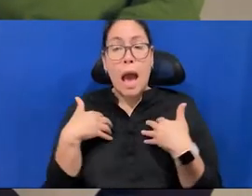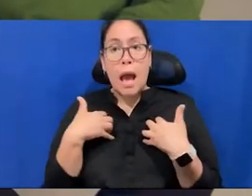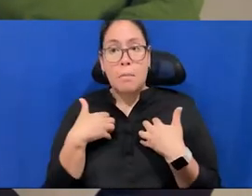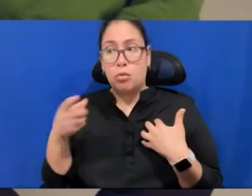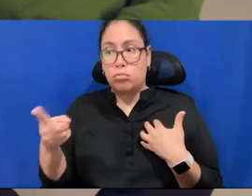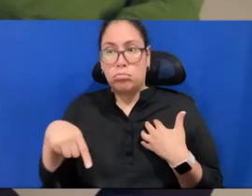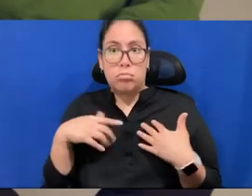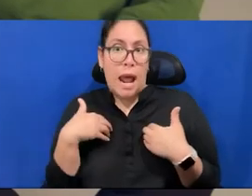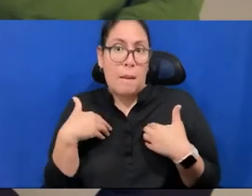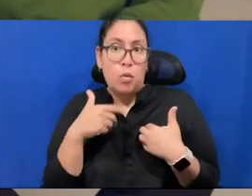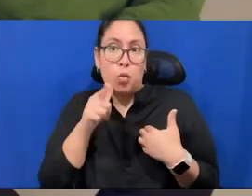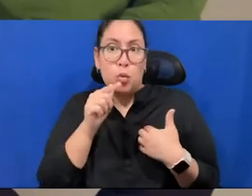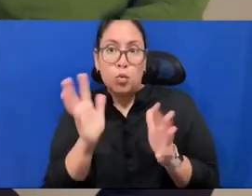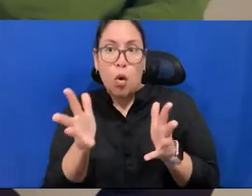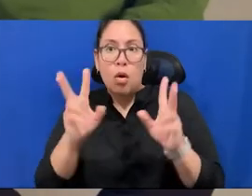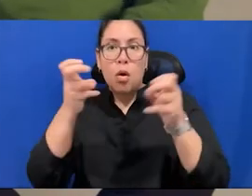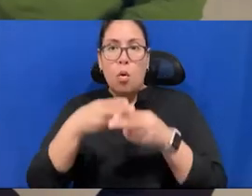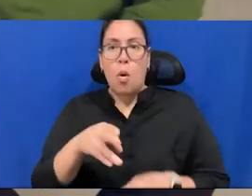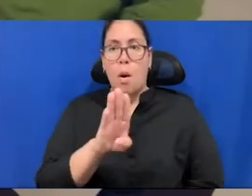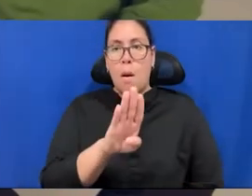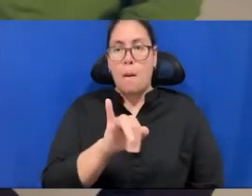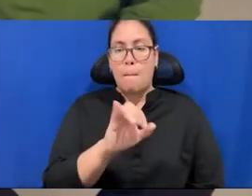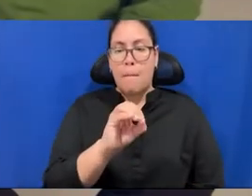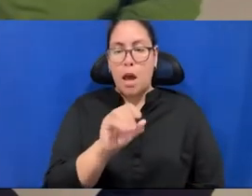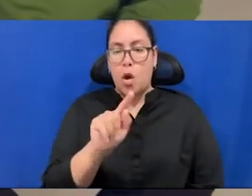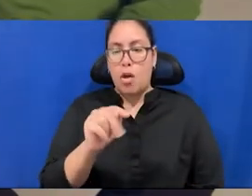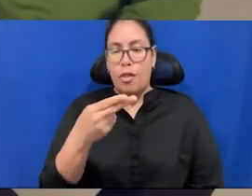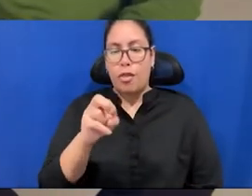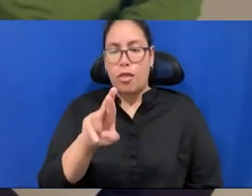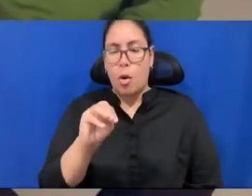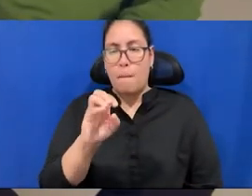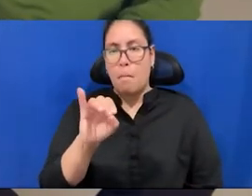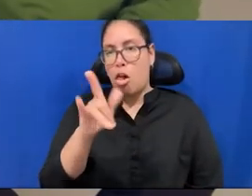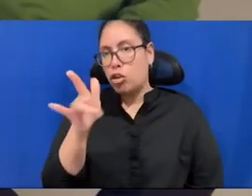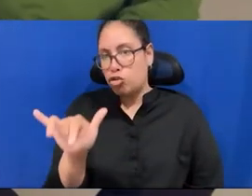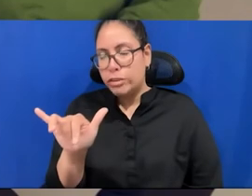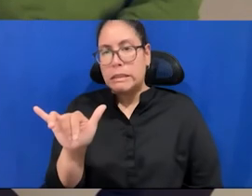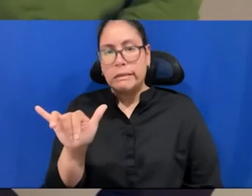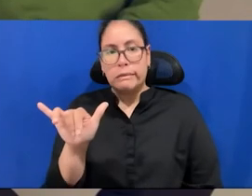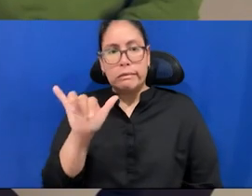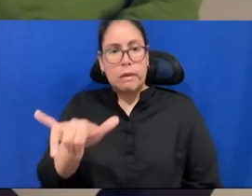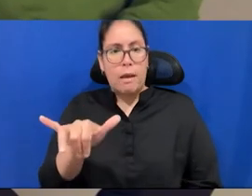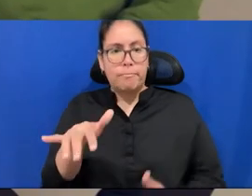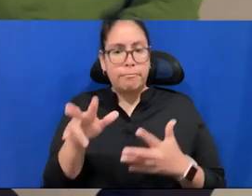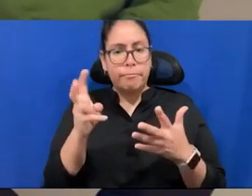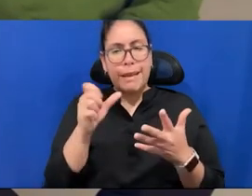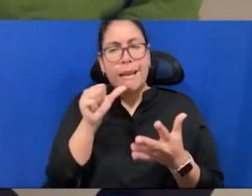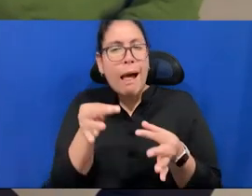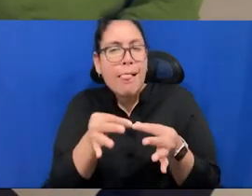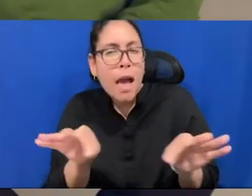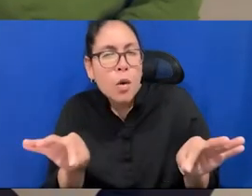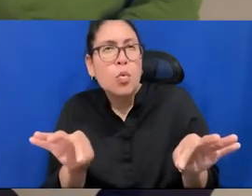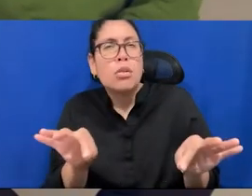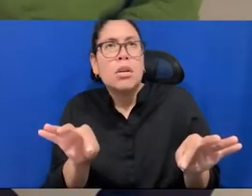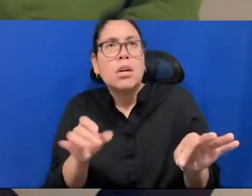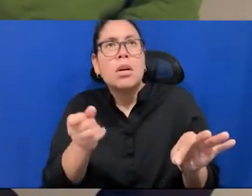called biotremology, right? All language, which, which is, maybe it's not a language, but in that case, Mira, I'm thinking about Pierre